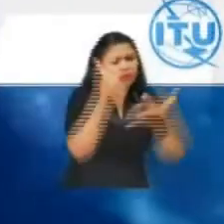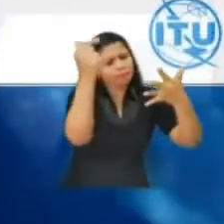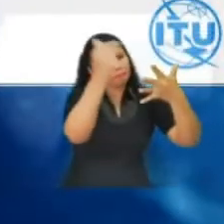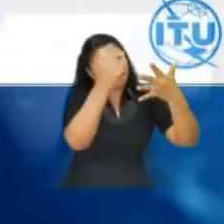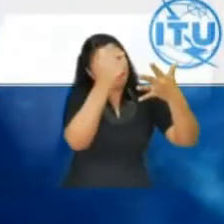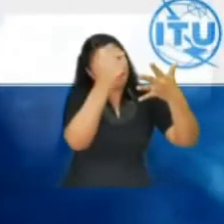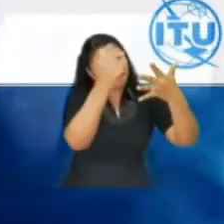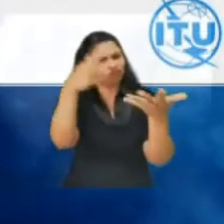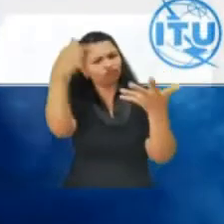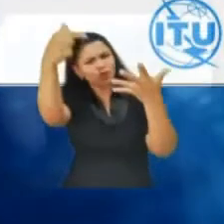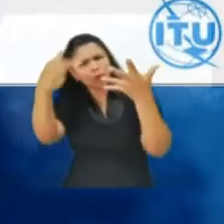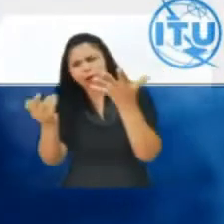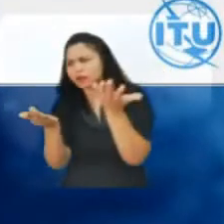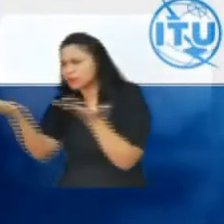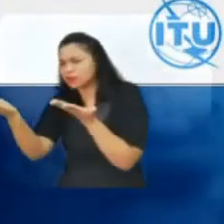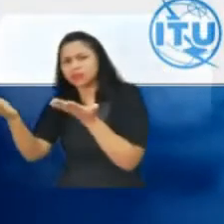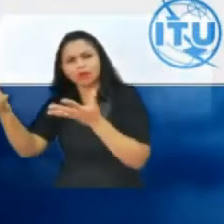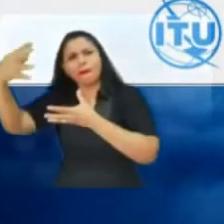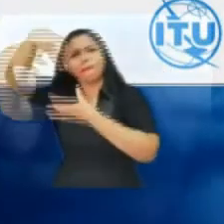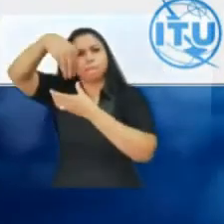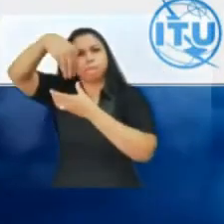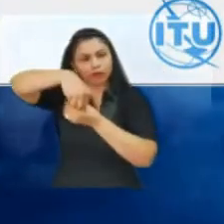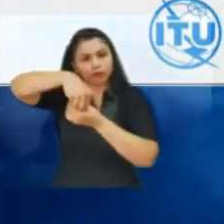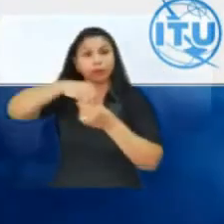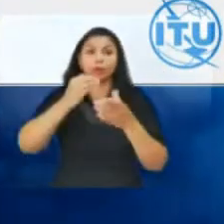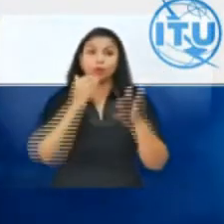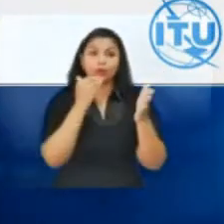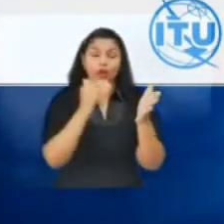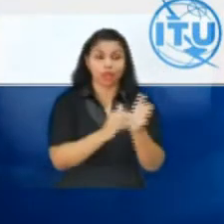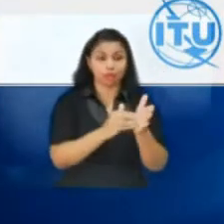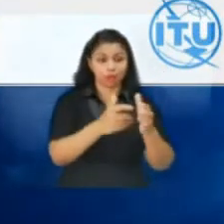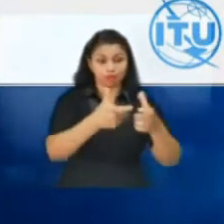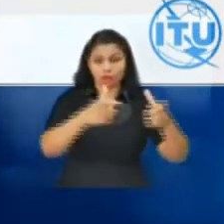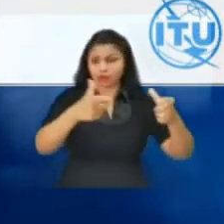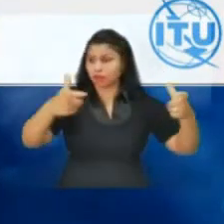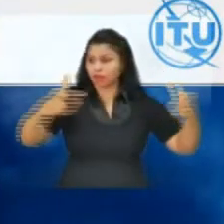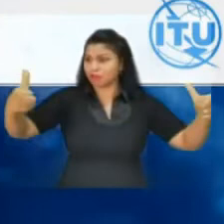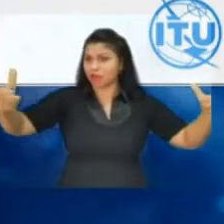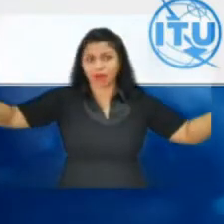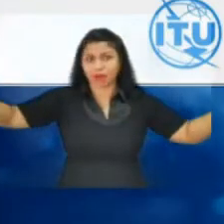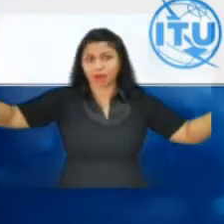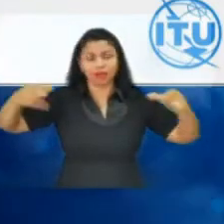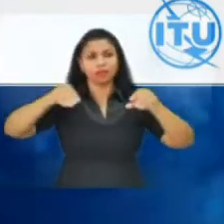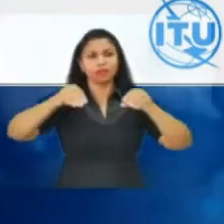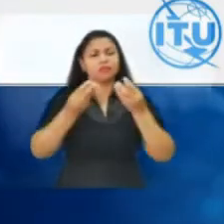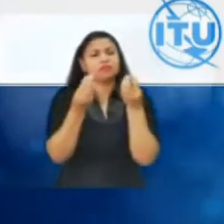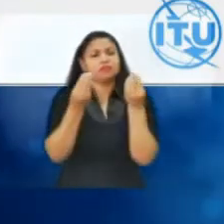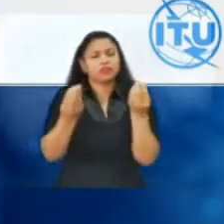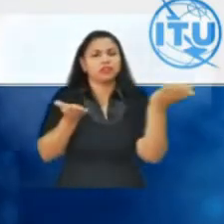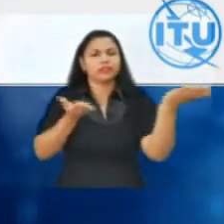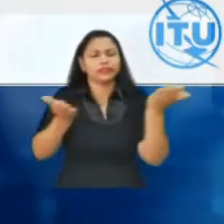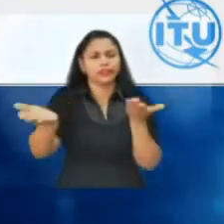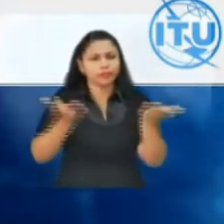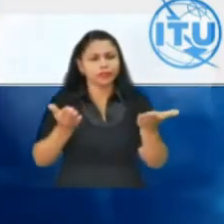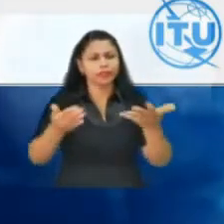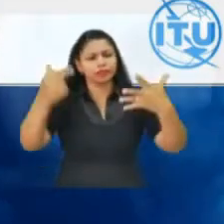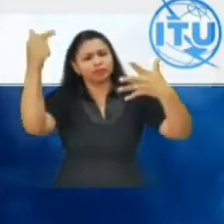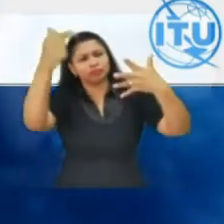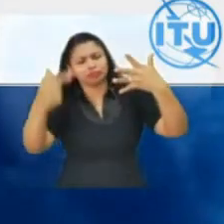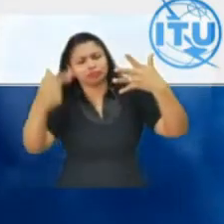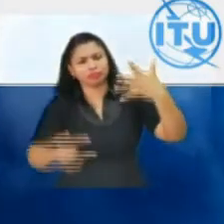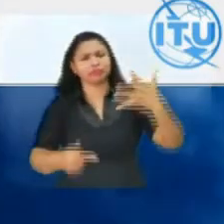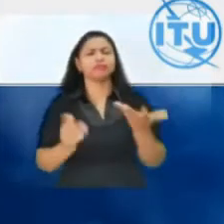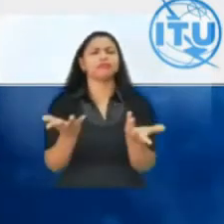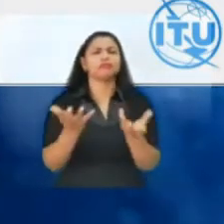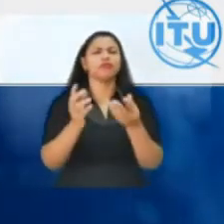services and several networks the connectivity of broadband for example can be provided for several services like the cimante